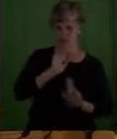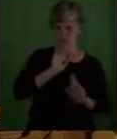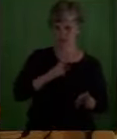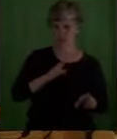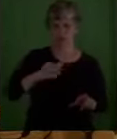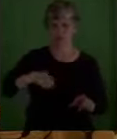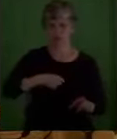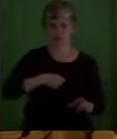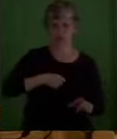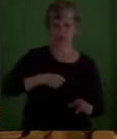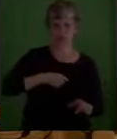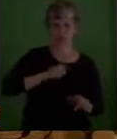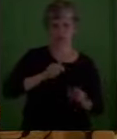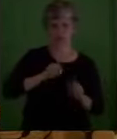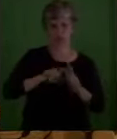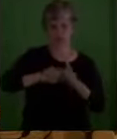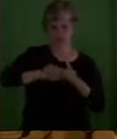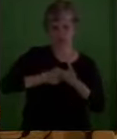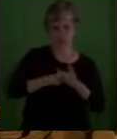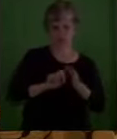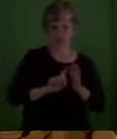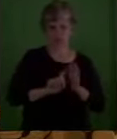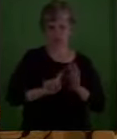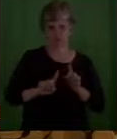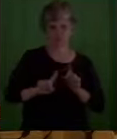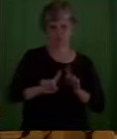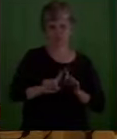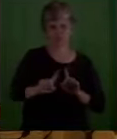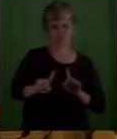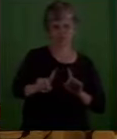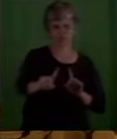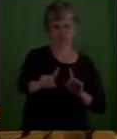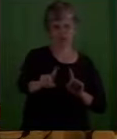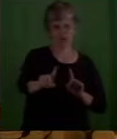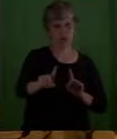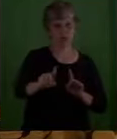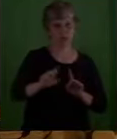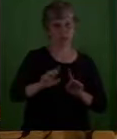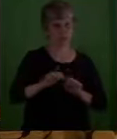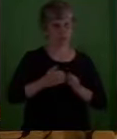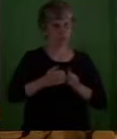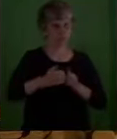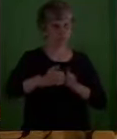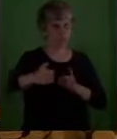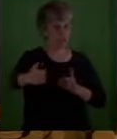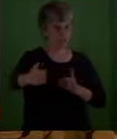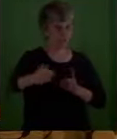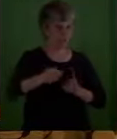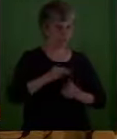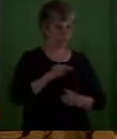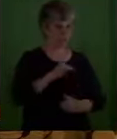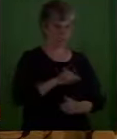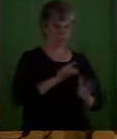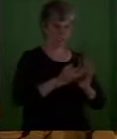to go away from where His resurrection is proclaimed,